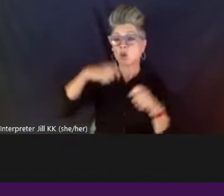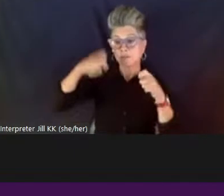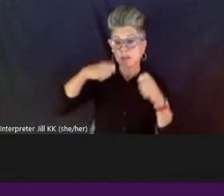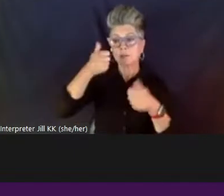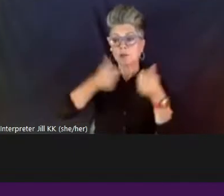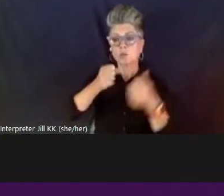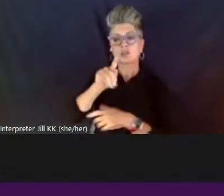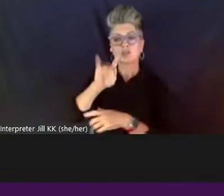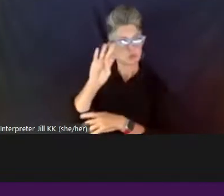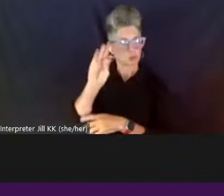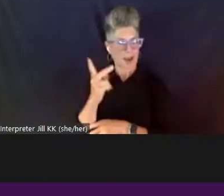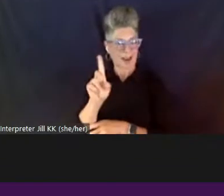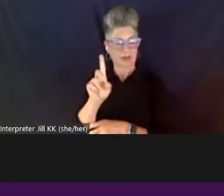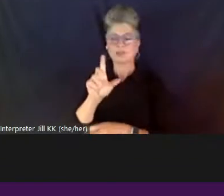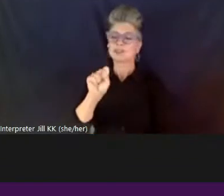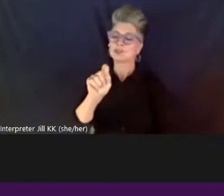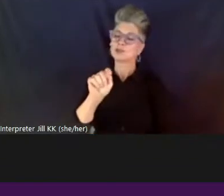with.